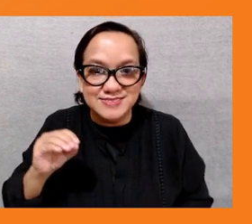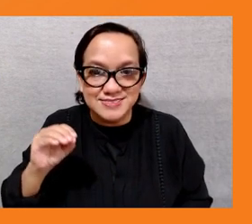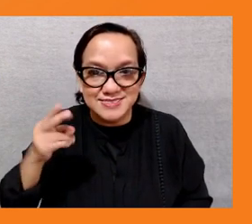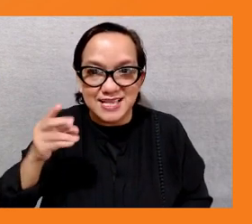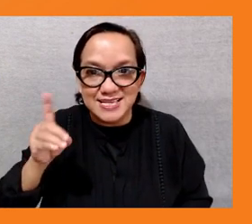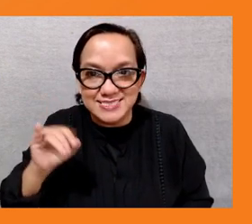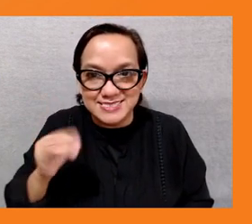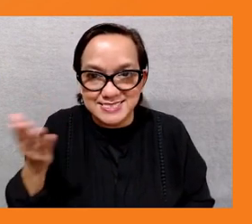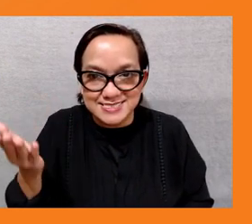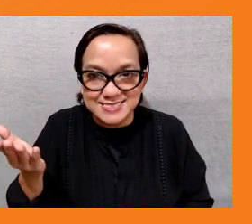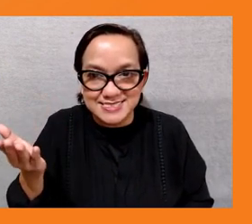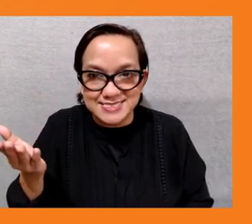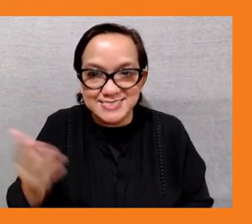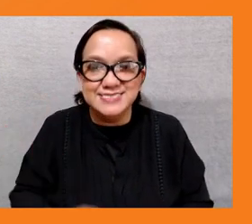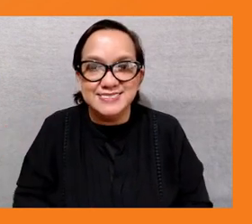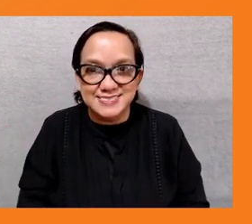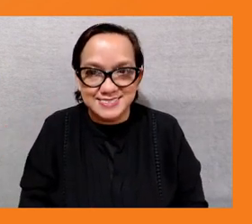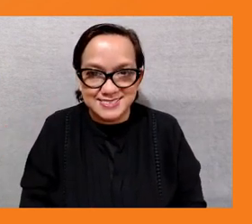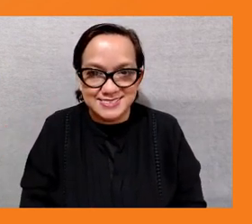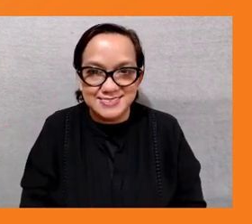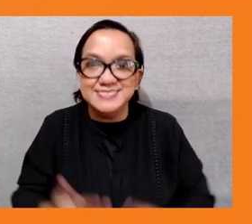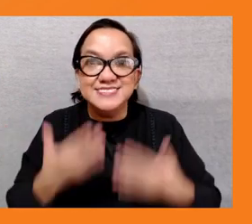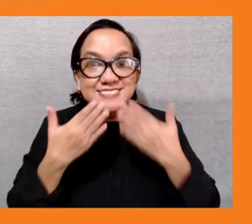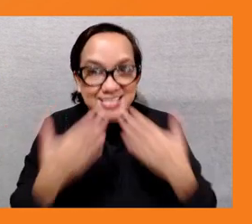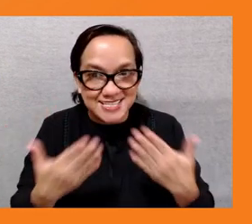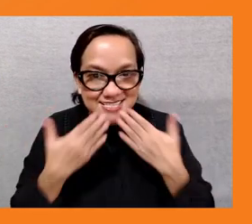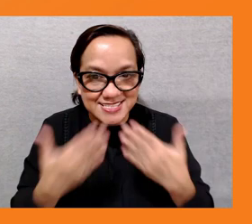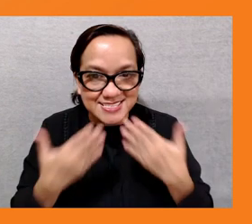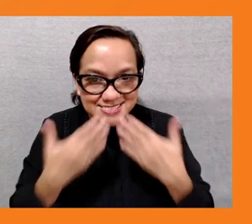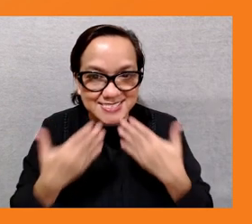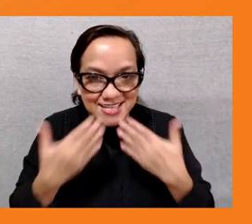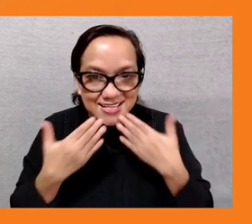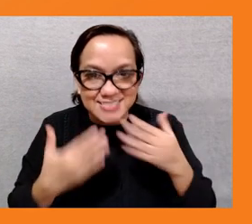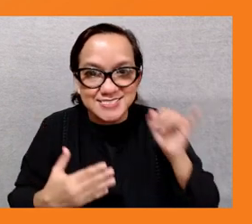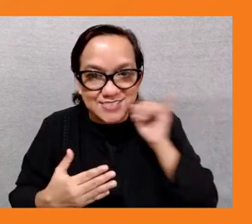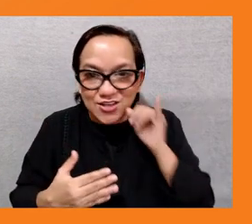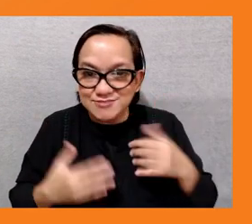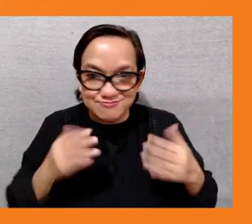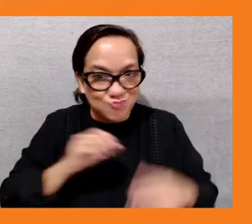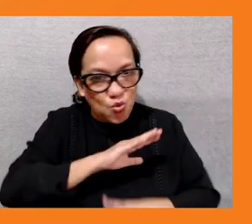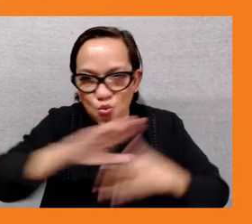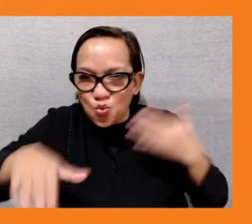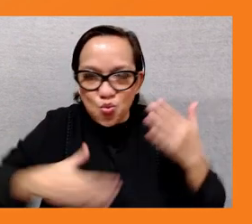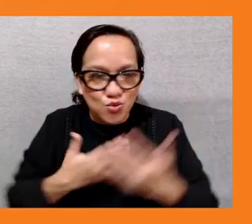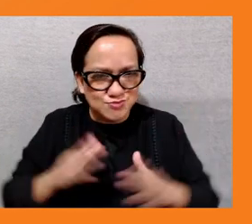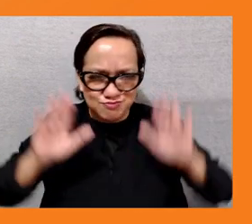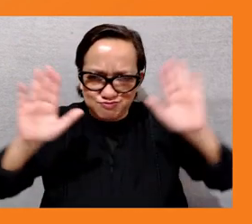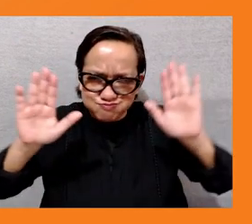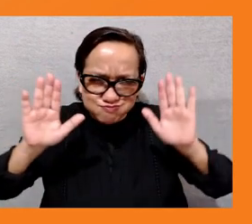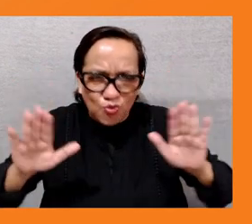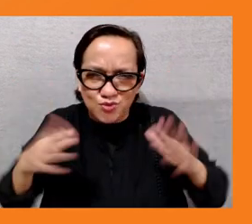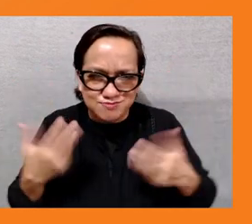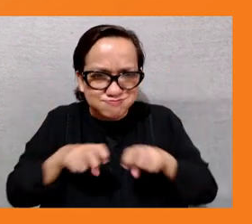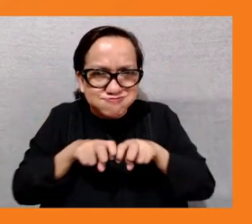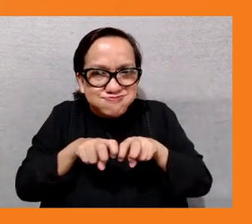thank you simon thank you iris and thank you to all the speakers for a wonderful session today um i'm very pleased to see